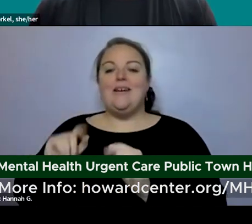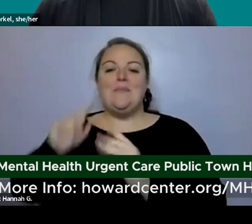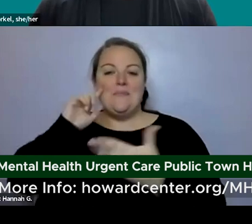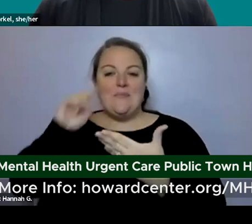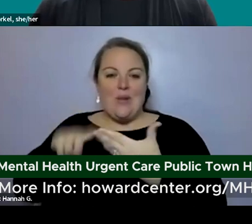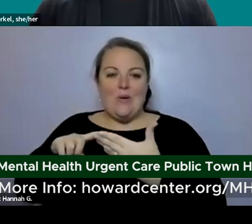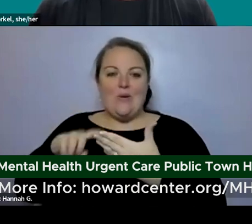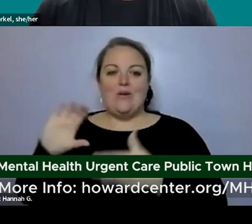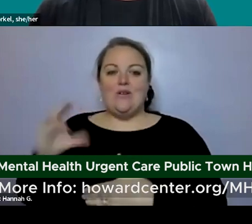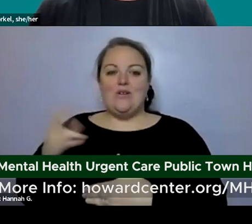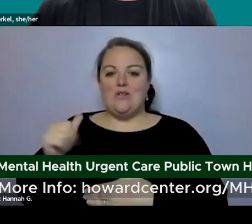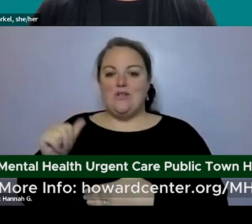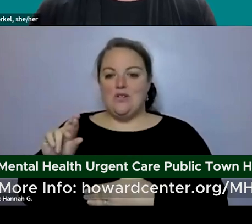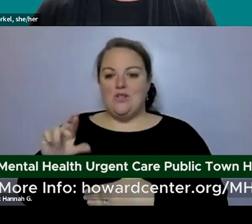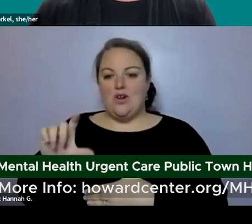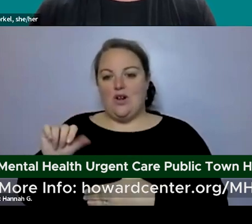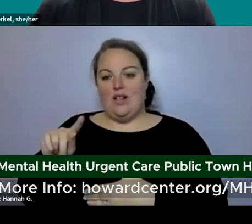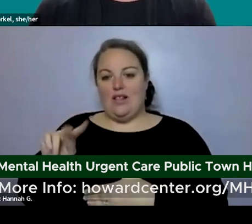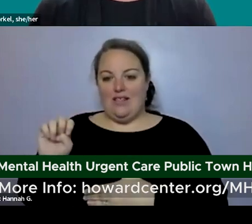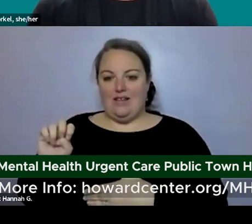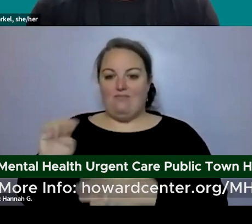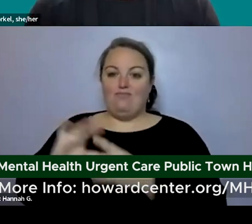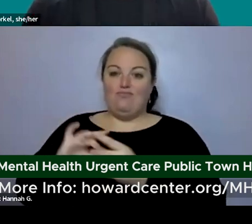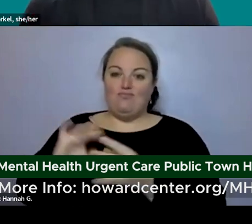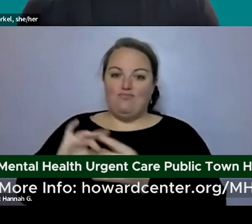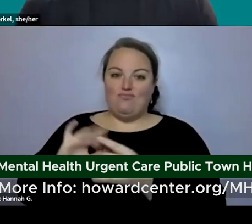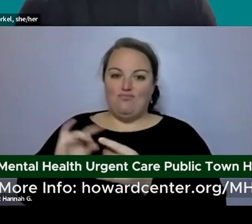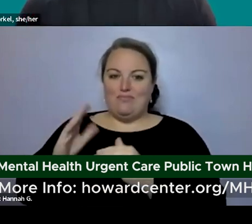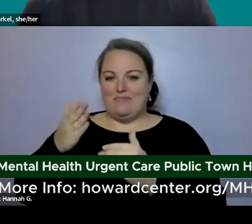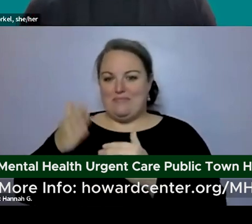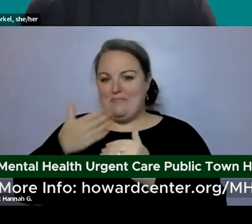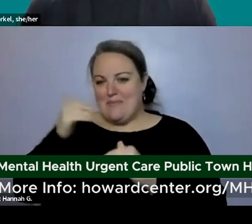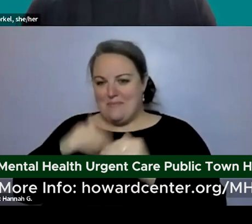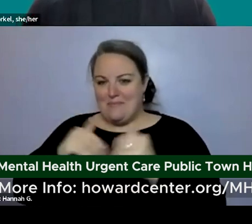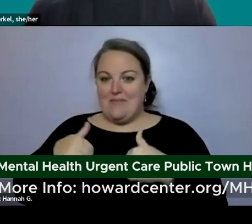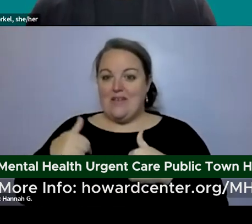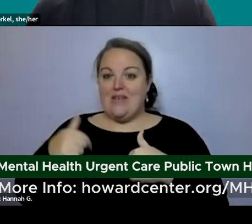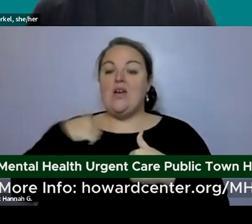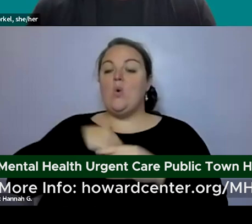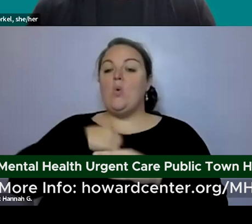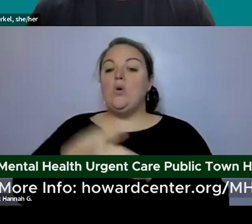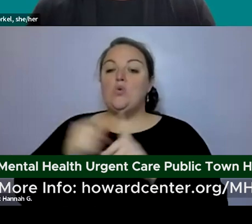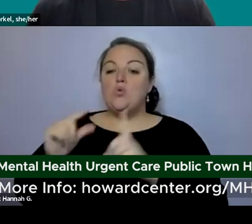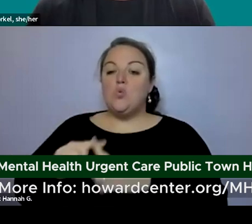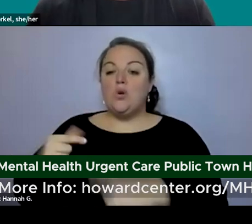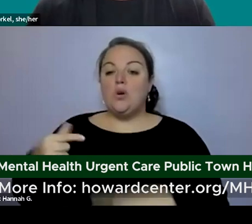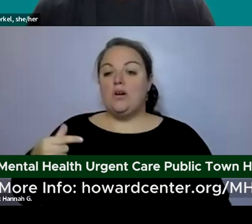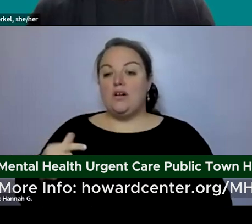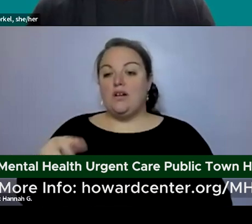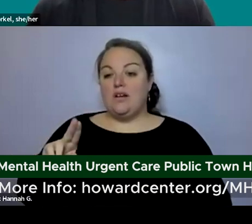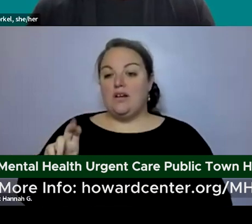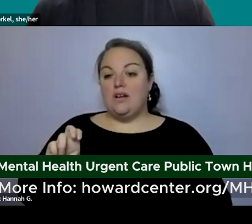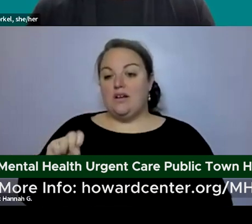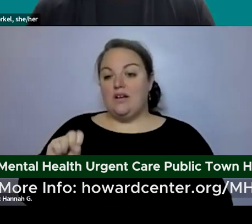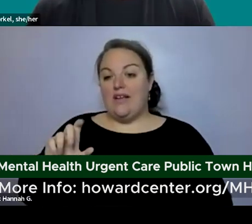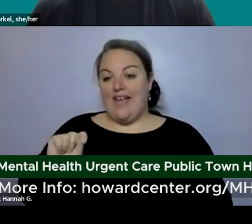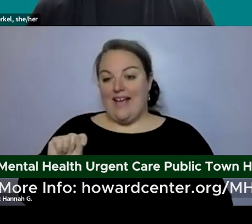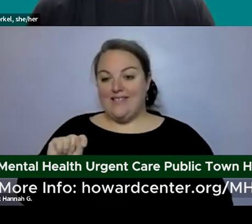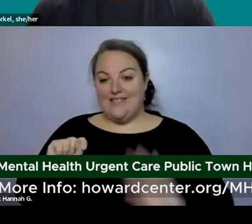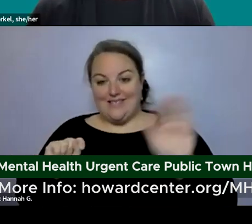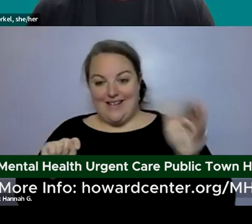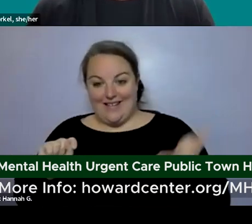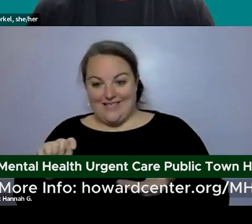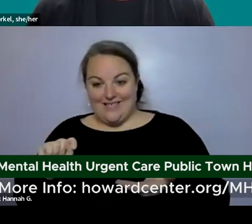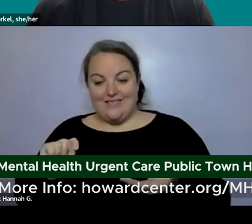noticed charlotte um charlotte's much better at it than i am but charlotte and i using the word guest um and that's one of while it's a